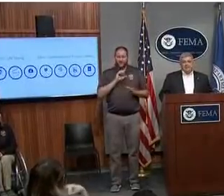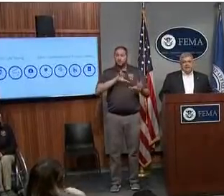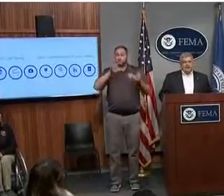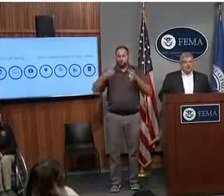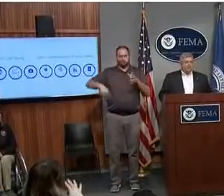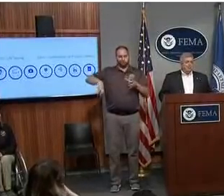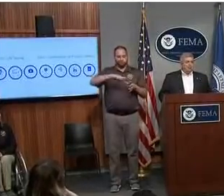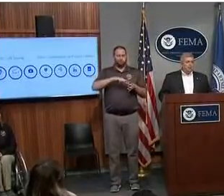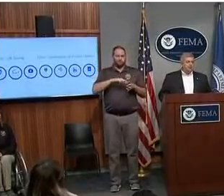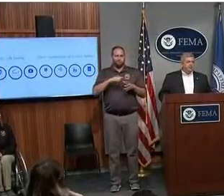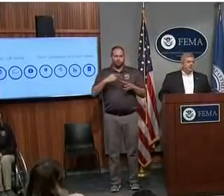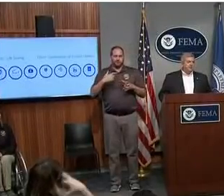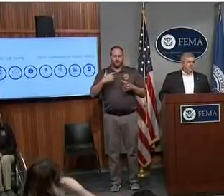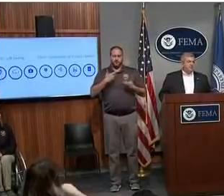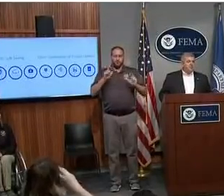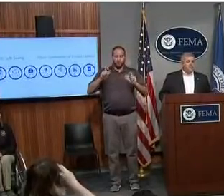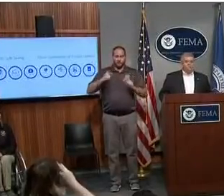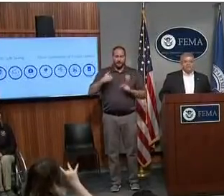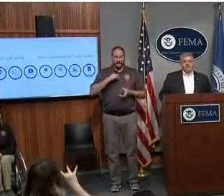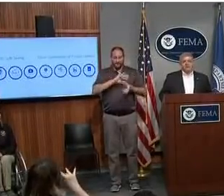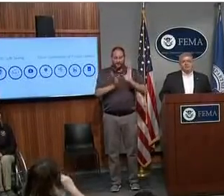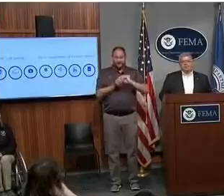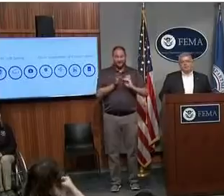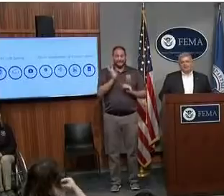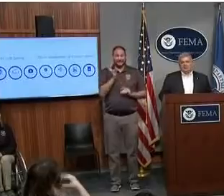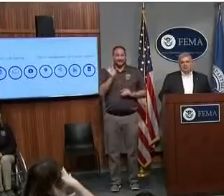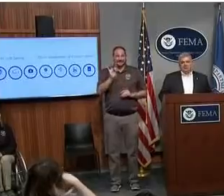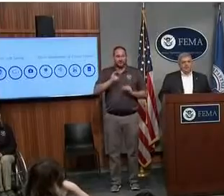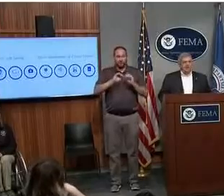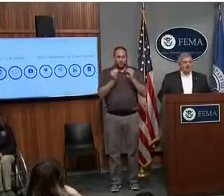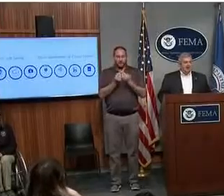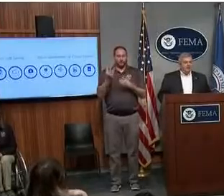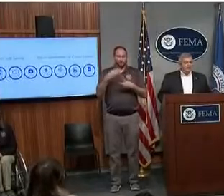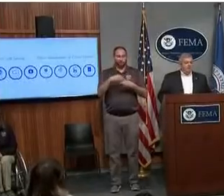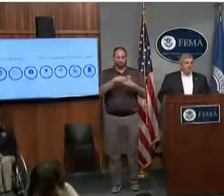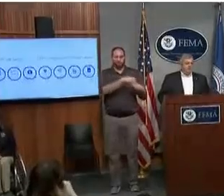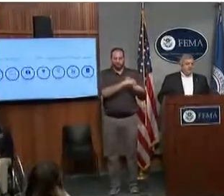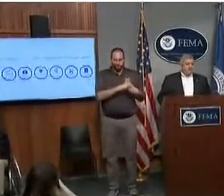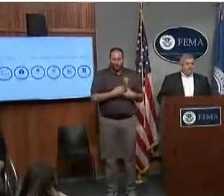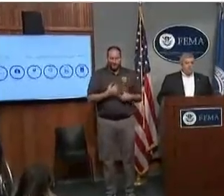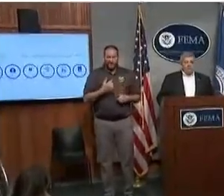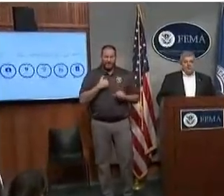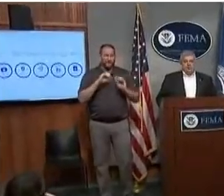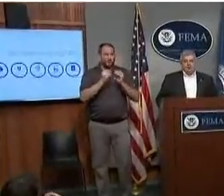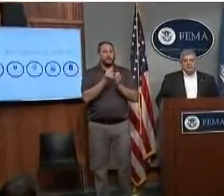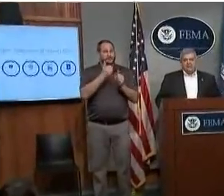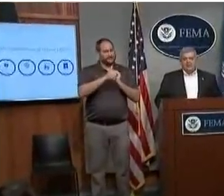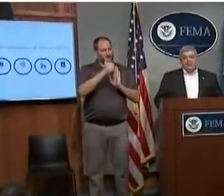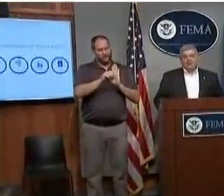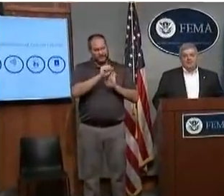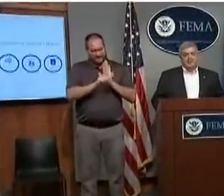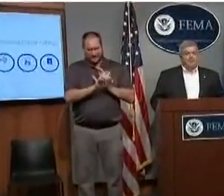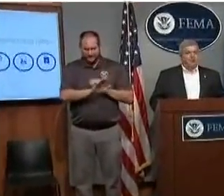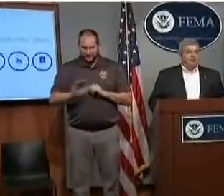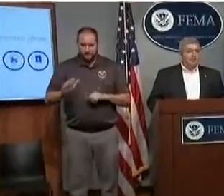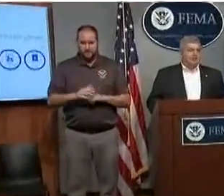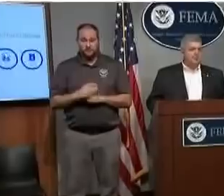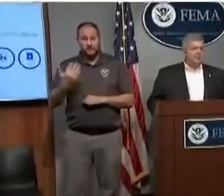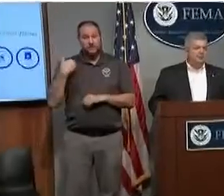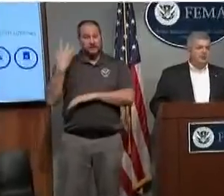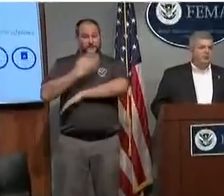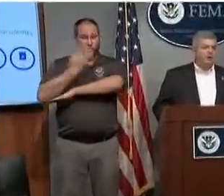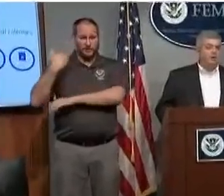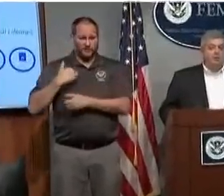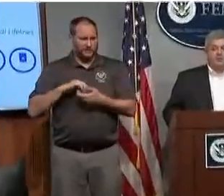up of 68 national member organizations, and then we have an organization in every state and territory. For the last four days, we've been working alongside of FEMA and state emergency